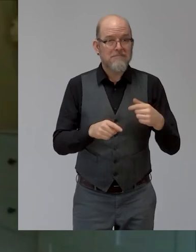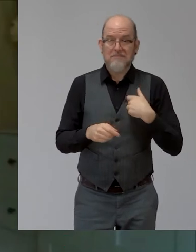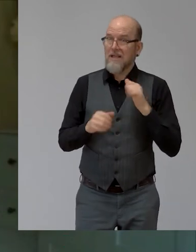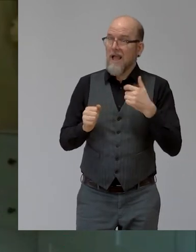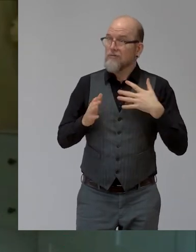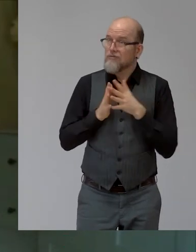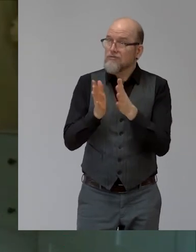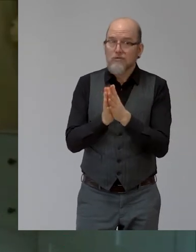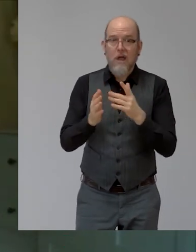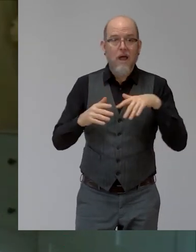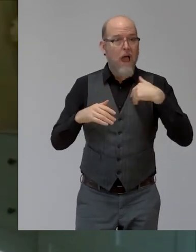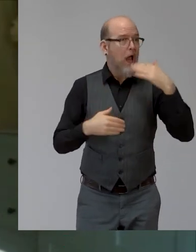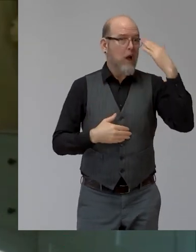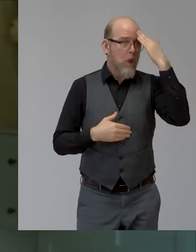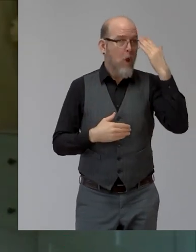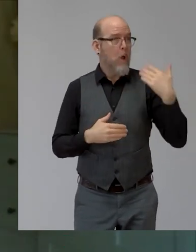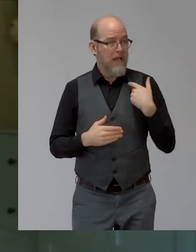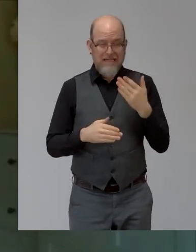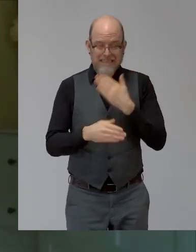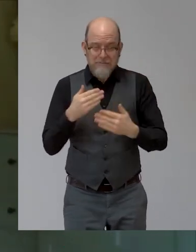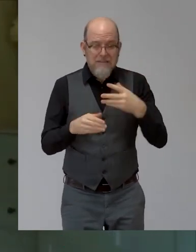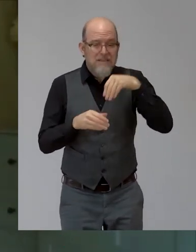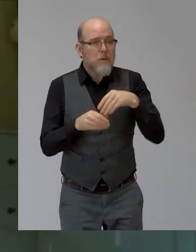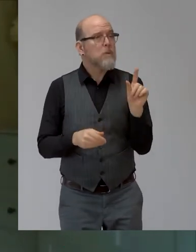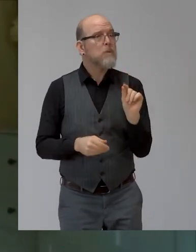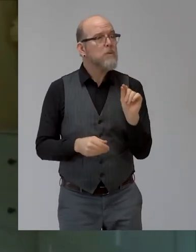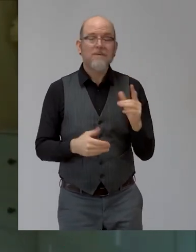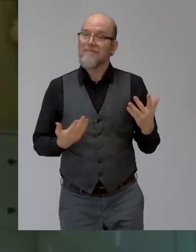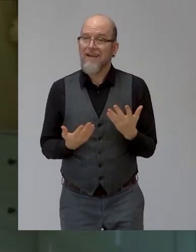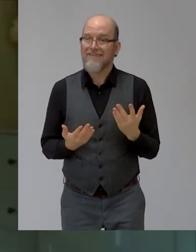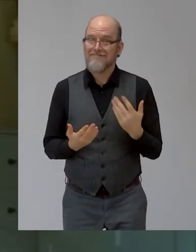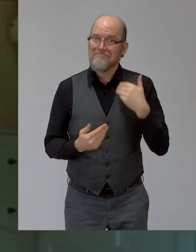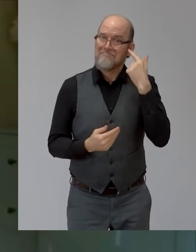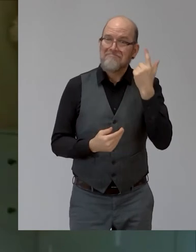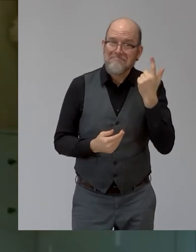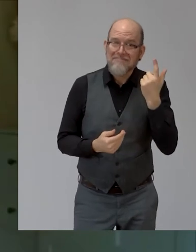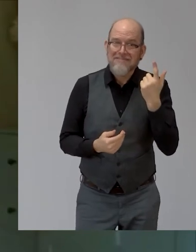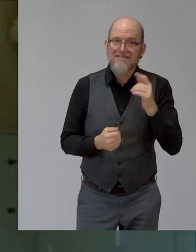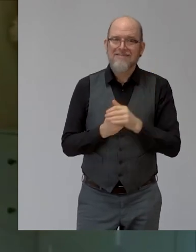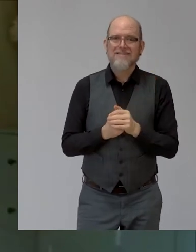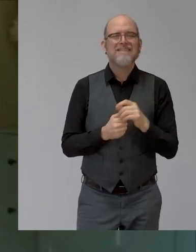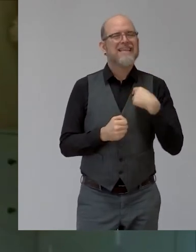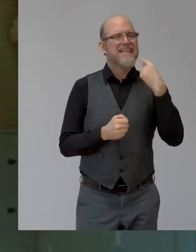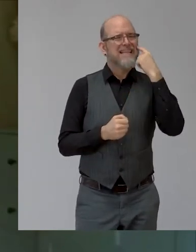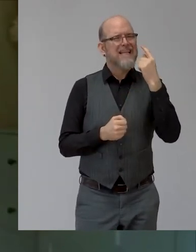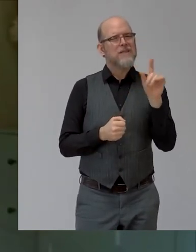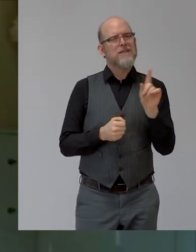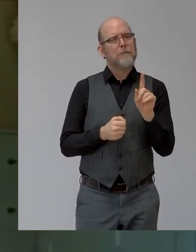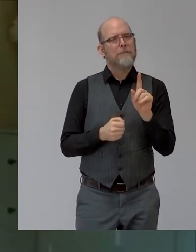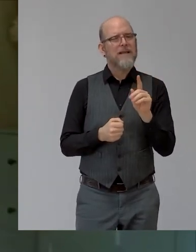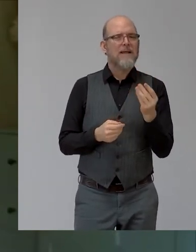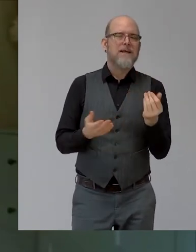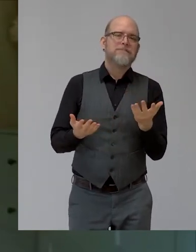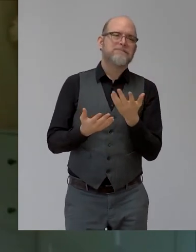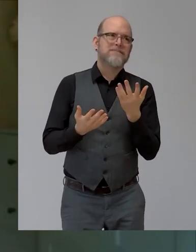myself. and, and so let us sort of try to unlock this theory that it's complicated, expensive,